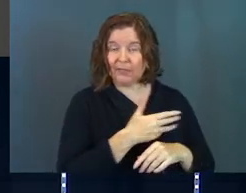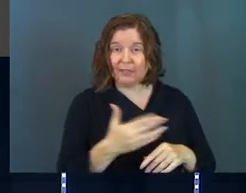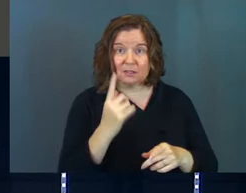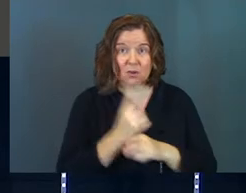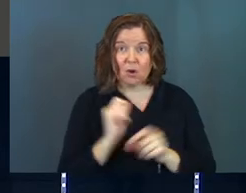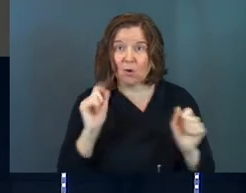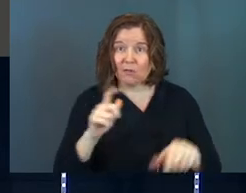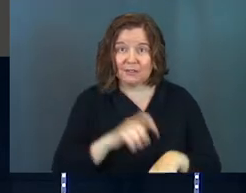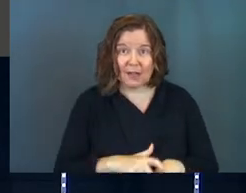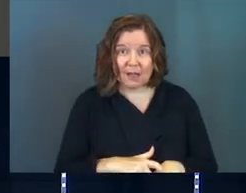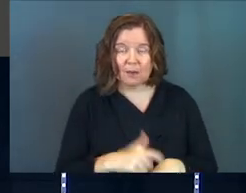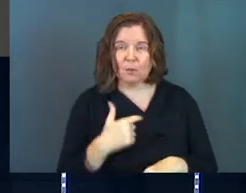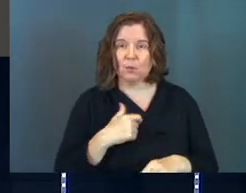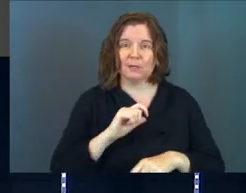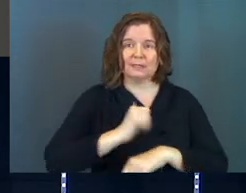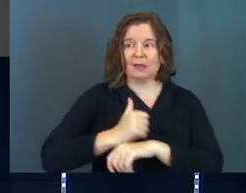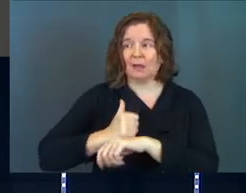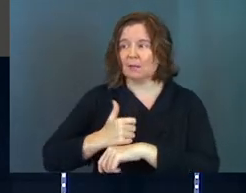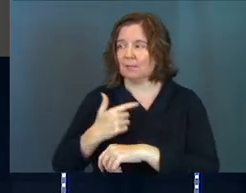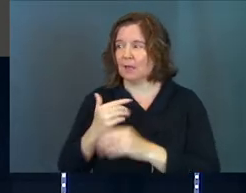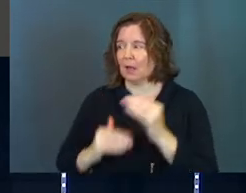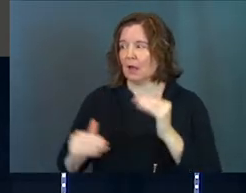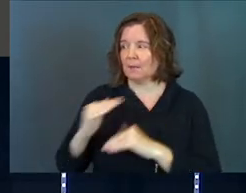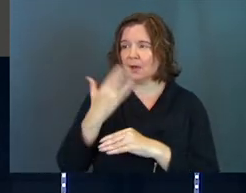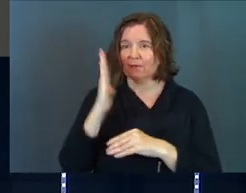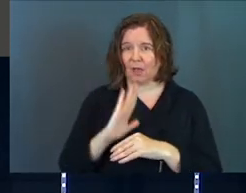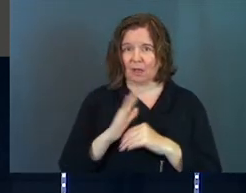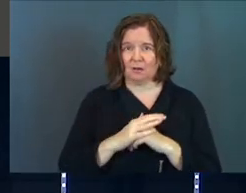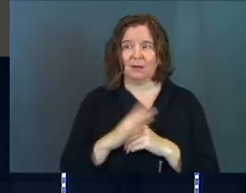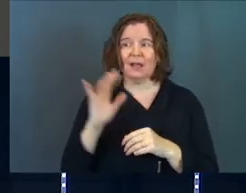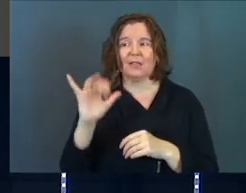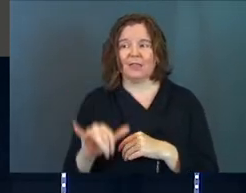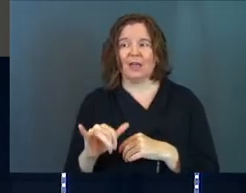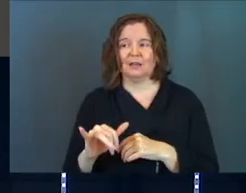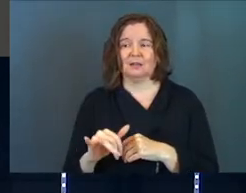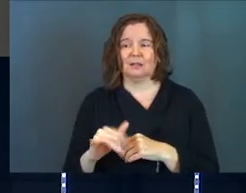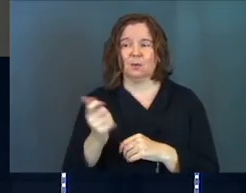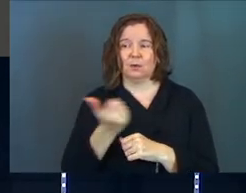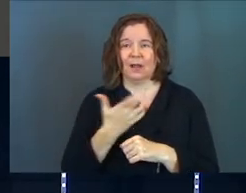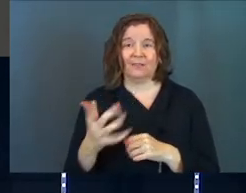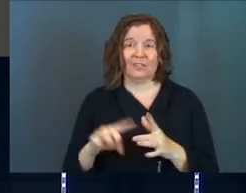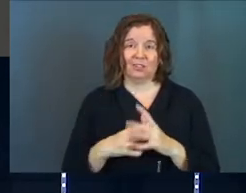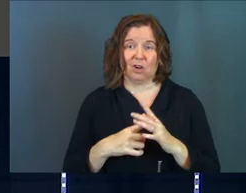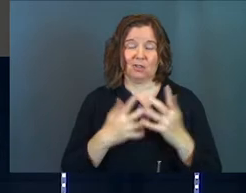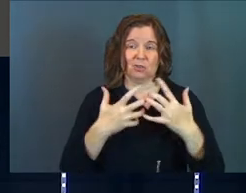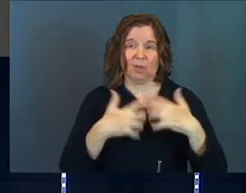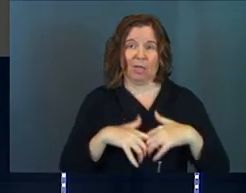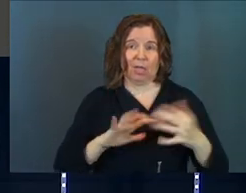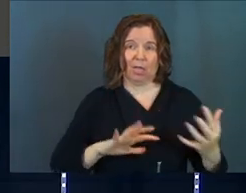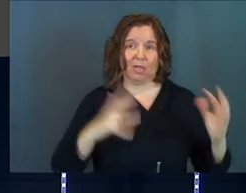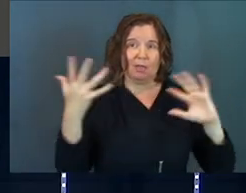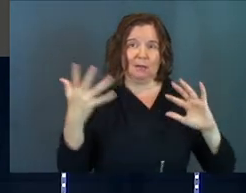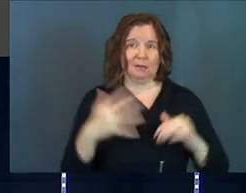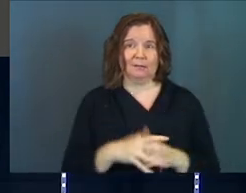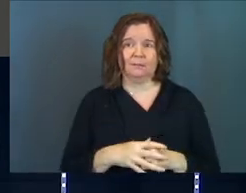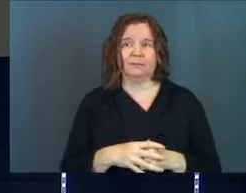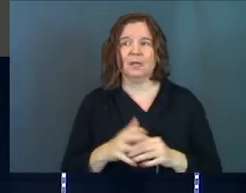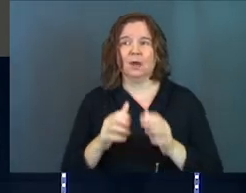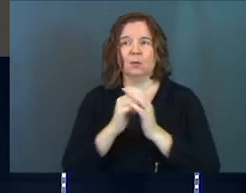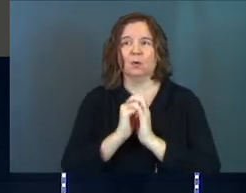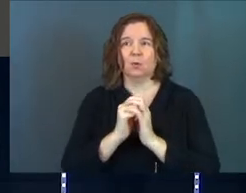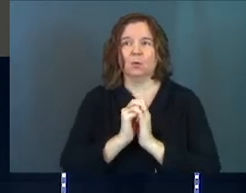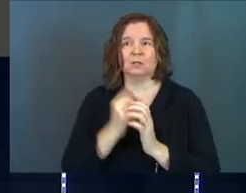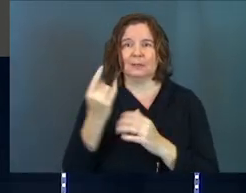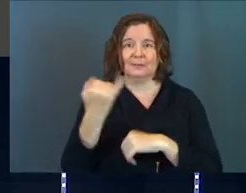other things all the time. We set other things above God. And that is, that's where everything starts to fall apart. So we're going to